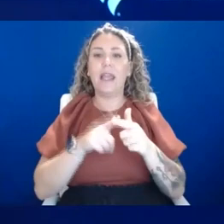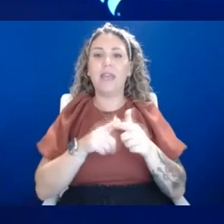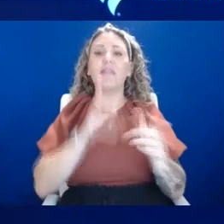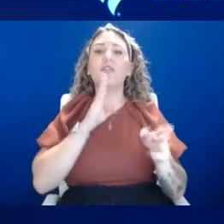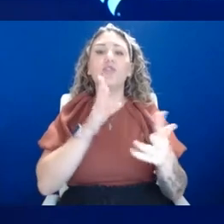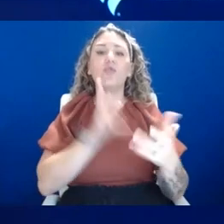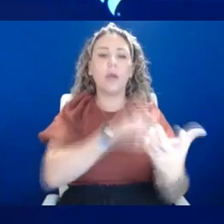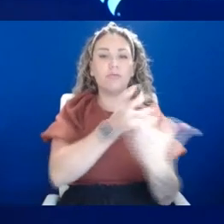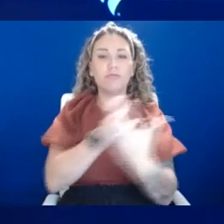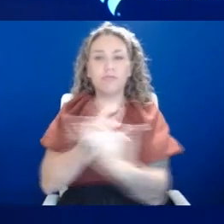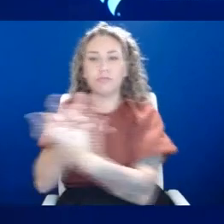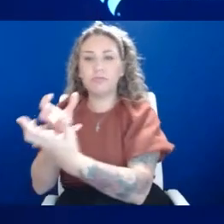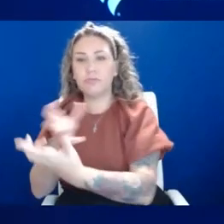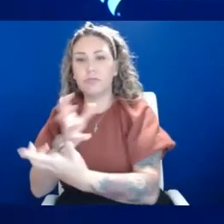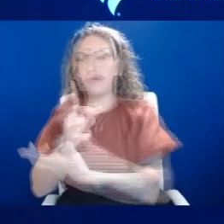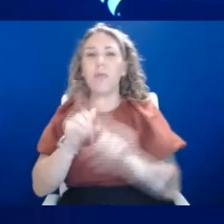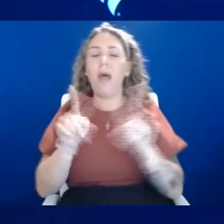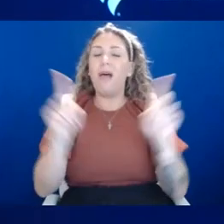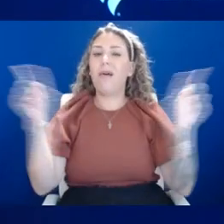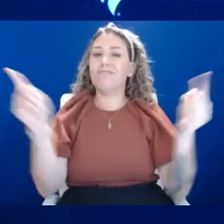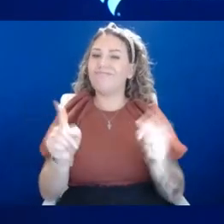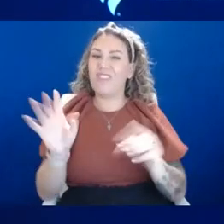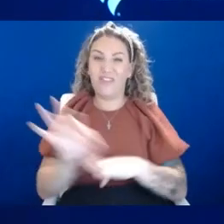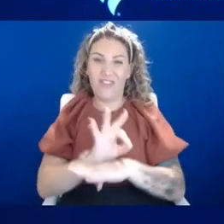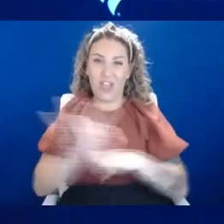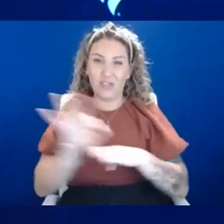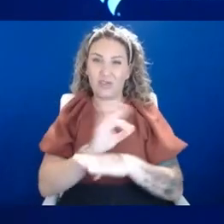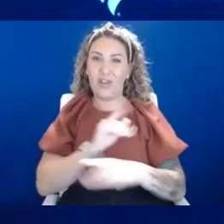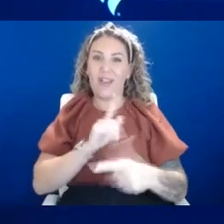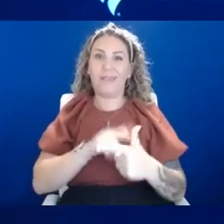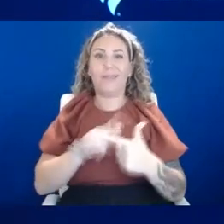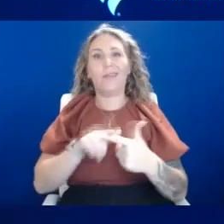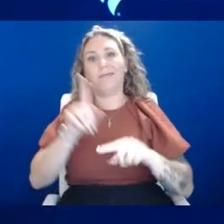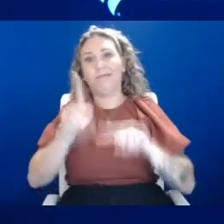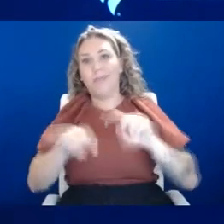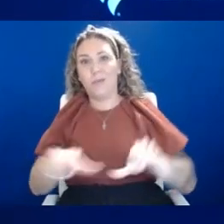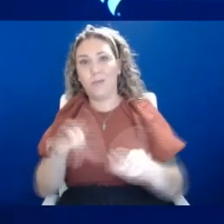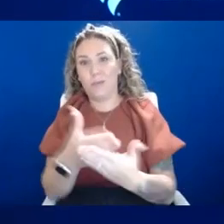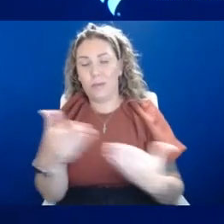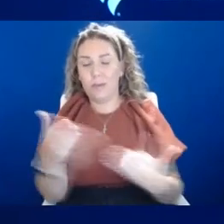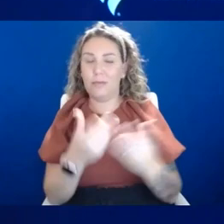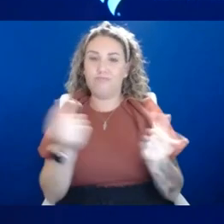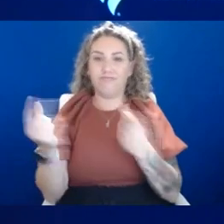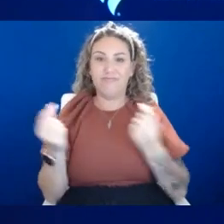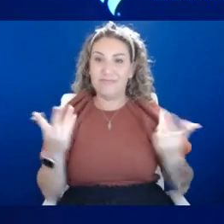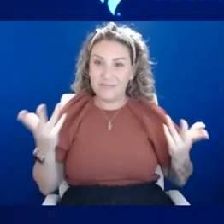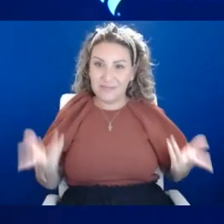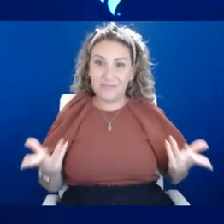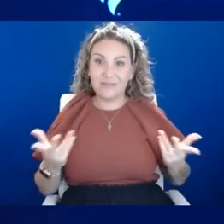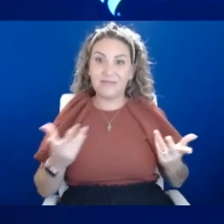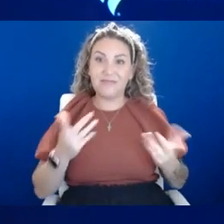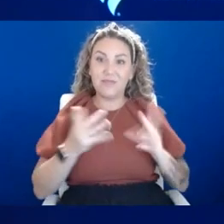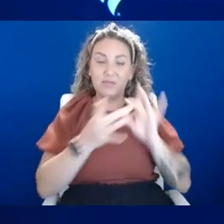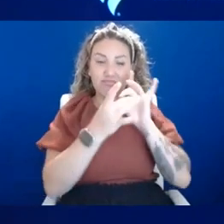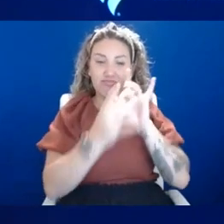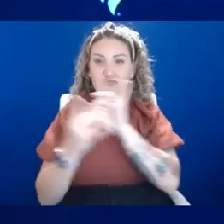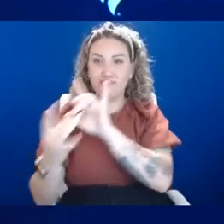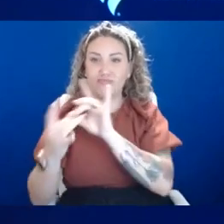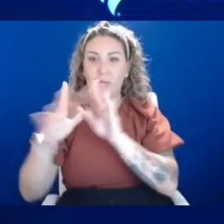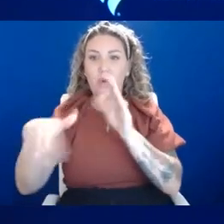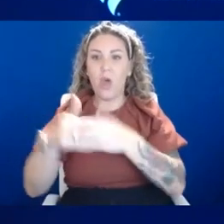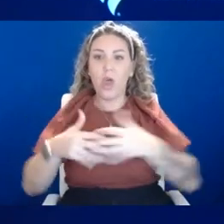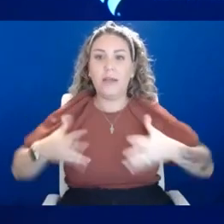it all comes down to functional impairment. So there's some other, you know, associated findings that go along with each anxiety disorder, but it really comes down to